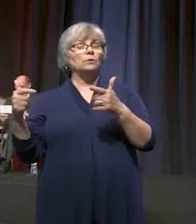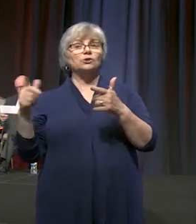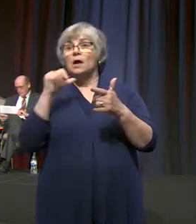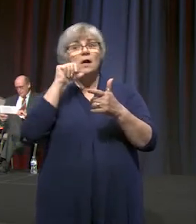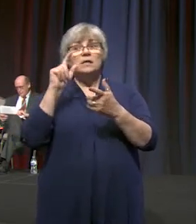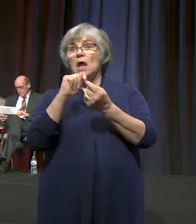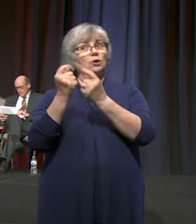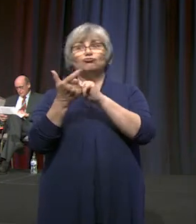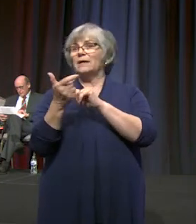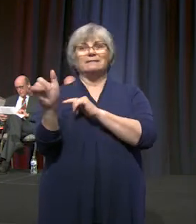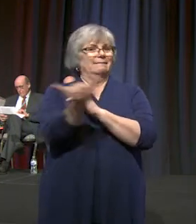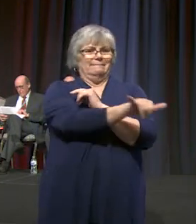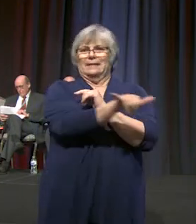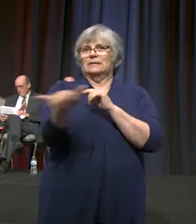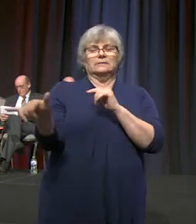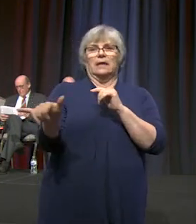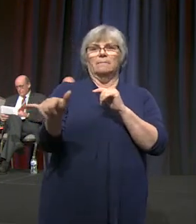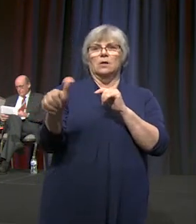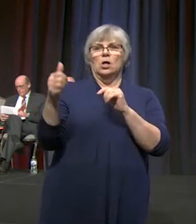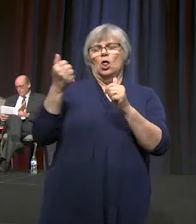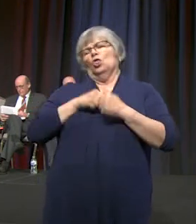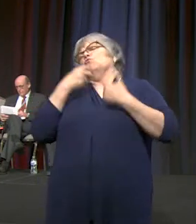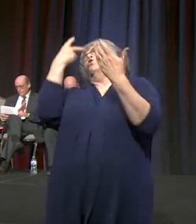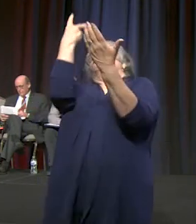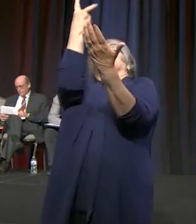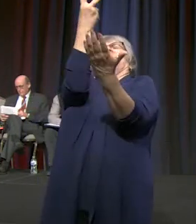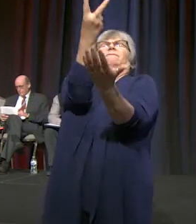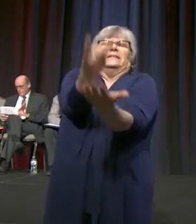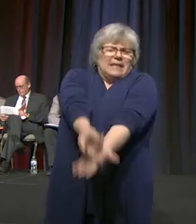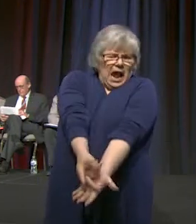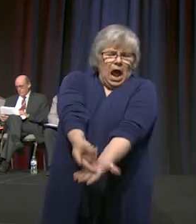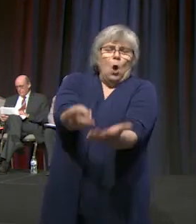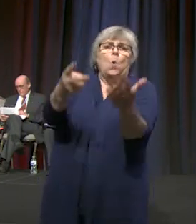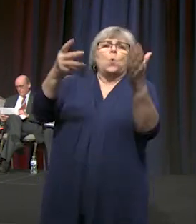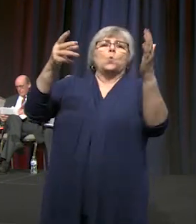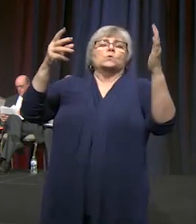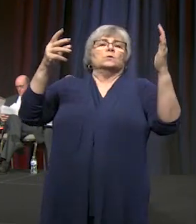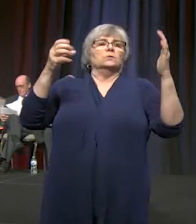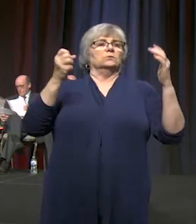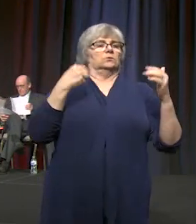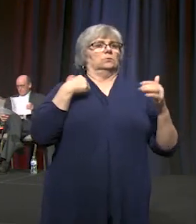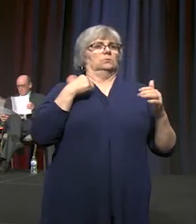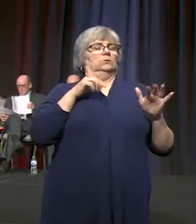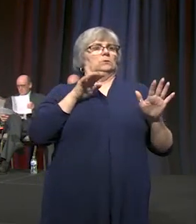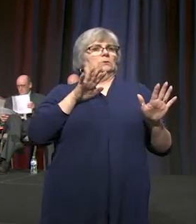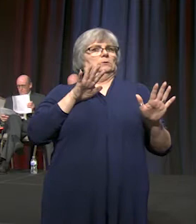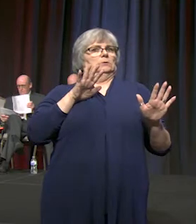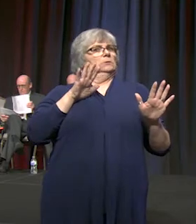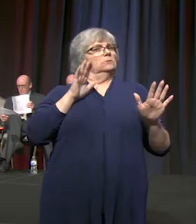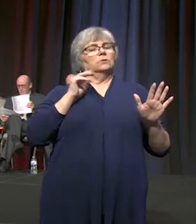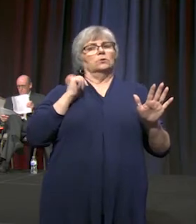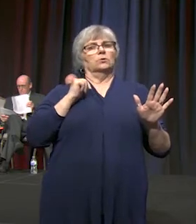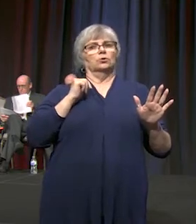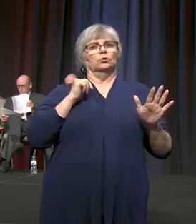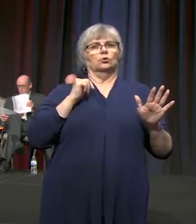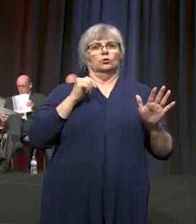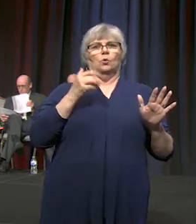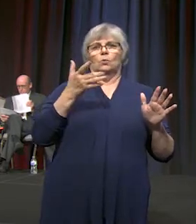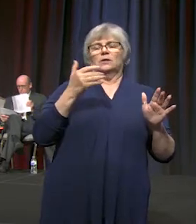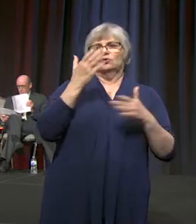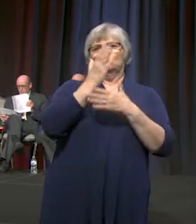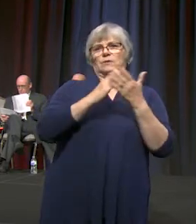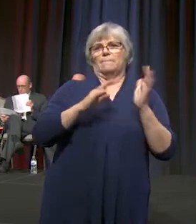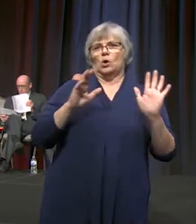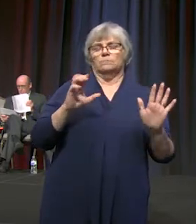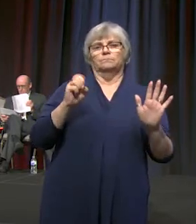translated the same. It's throw yourself down. And so we were a little hesitant to use that part. We decided